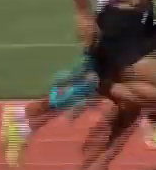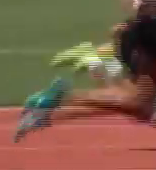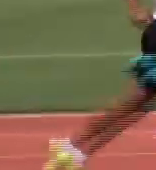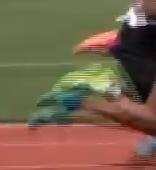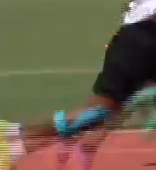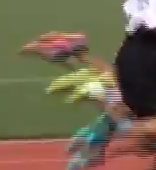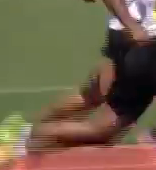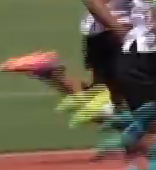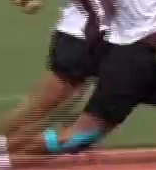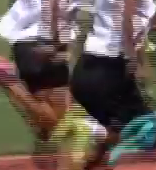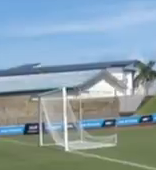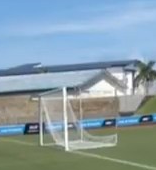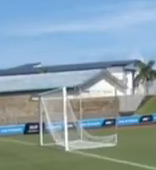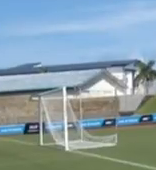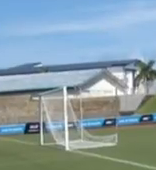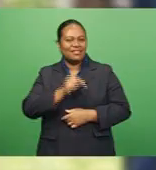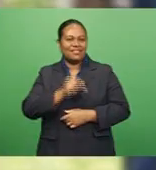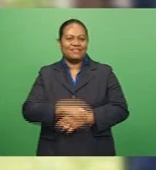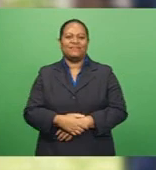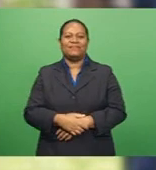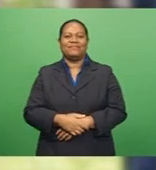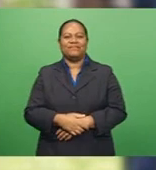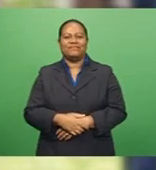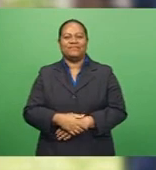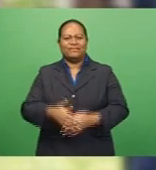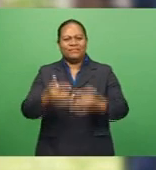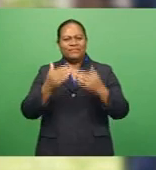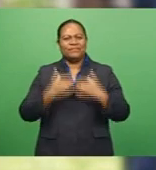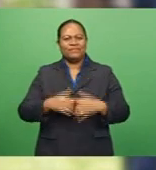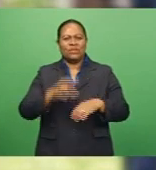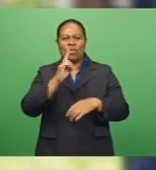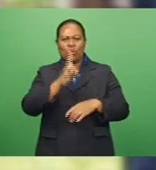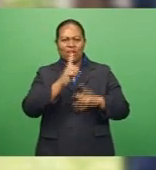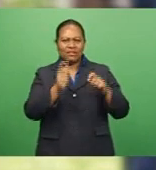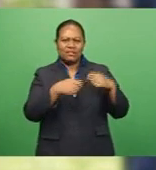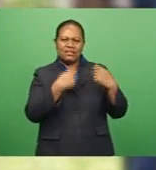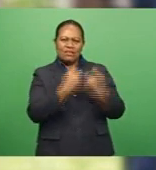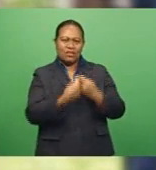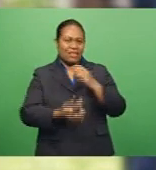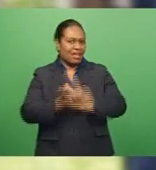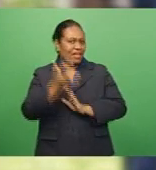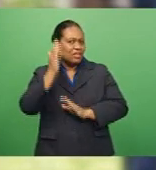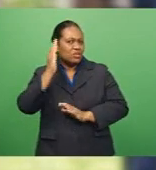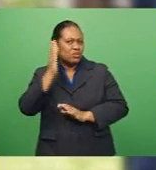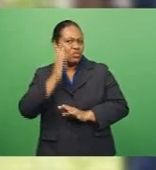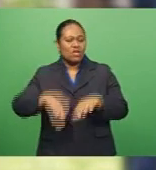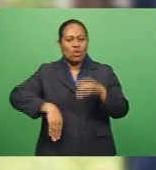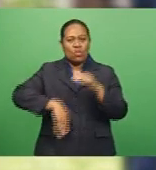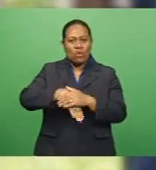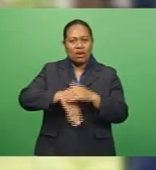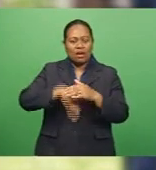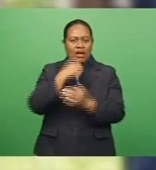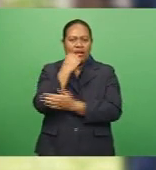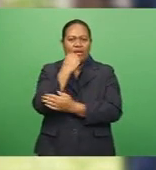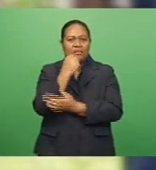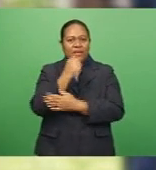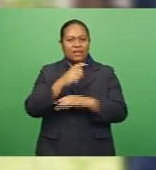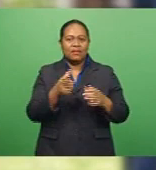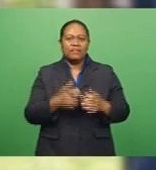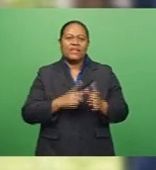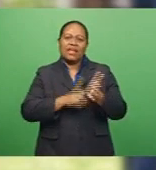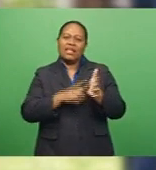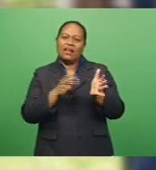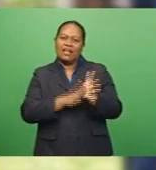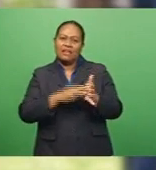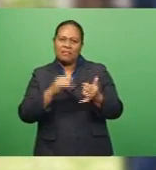step up to the level that we expect them to be. As one of the dominant figures of secondary school's rugby league, Lelin Memorial School is